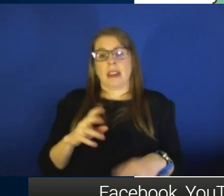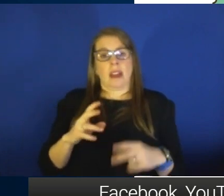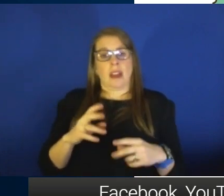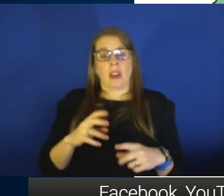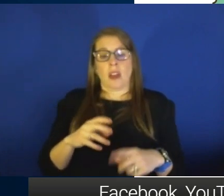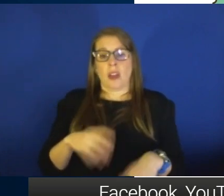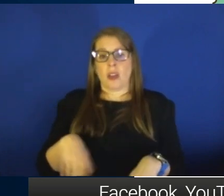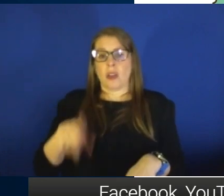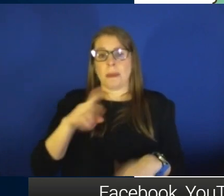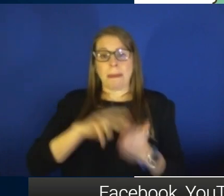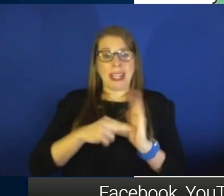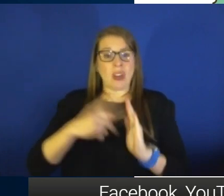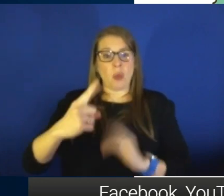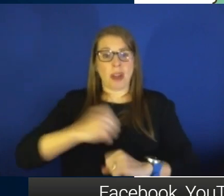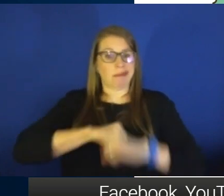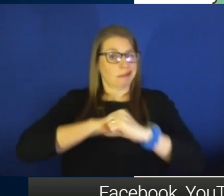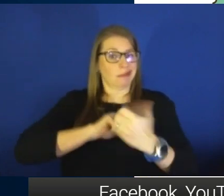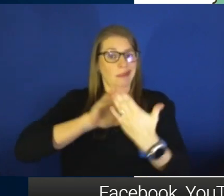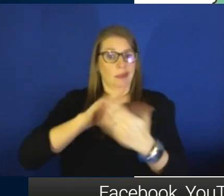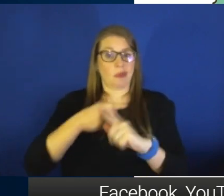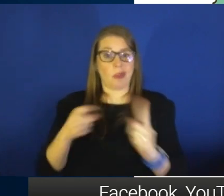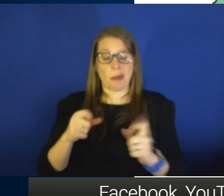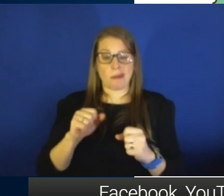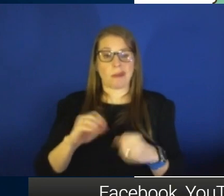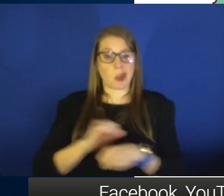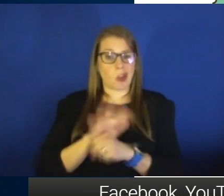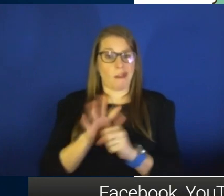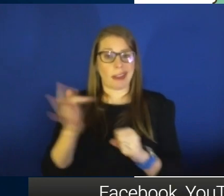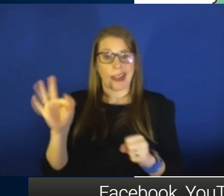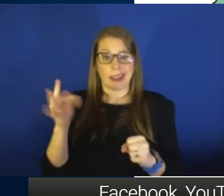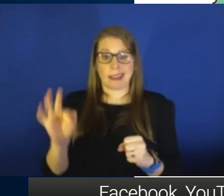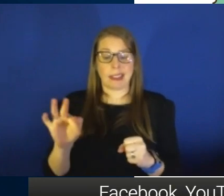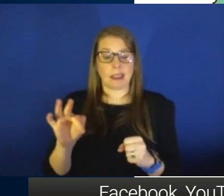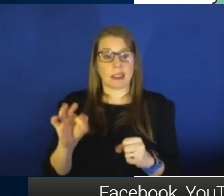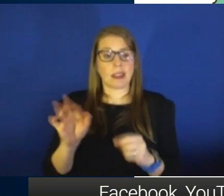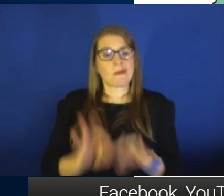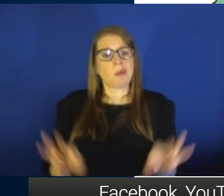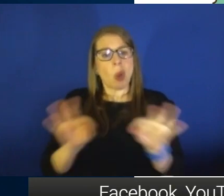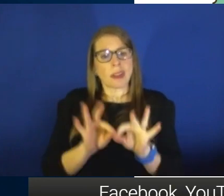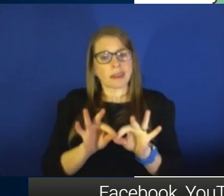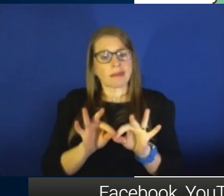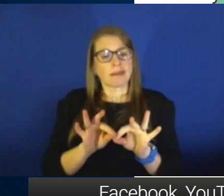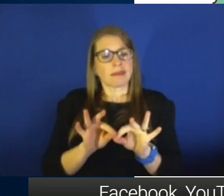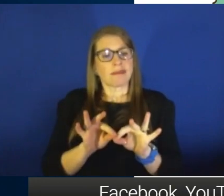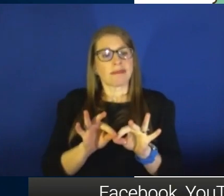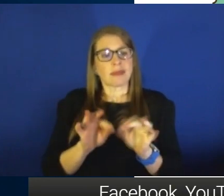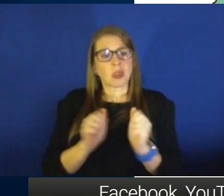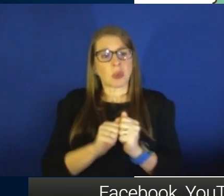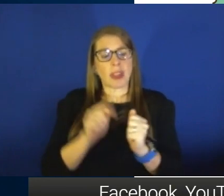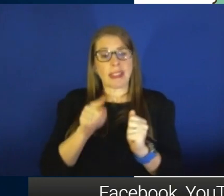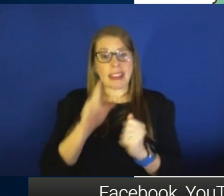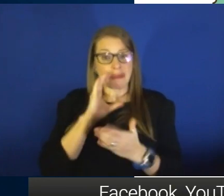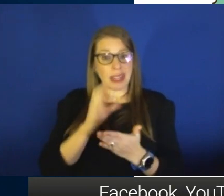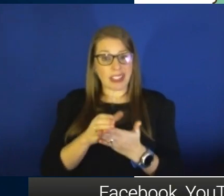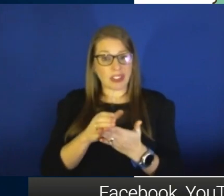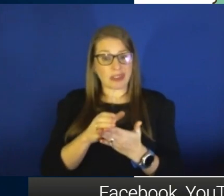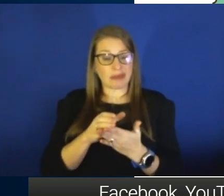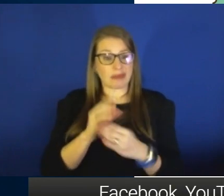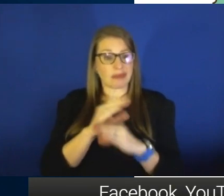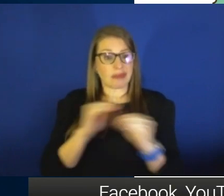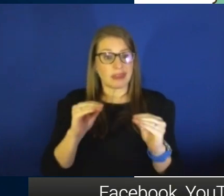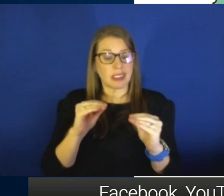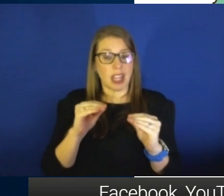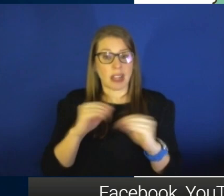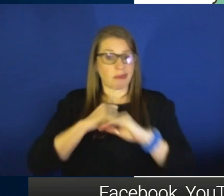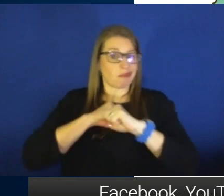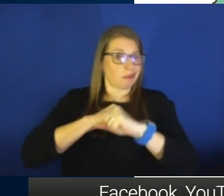strategy against COVID-19. And so that's why it's important to, and in that sense with this graphic, because none of them are bulletproof, you can think of